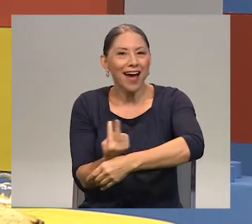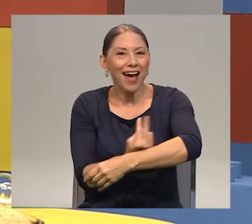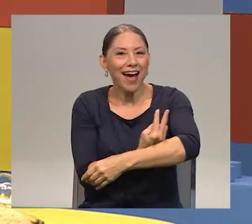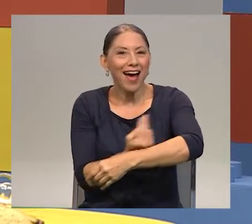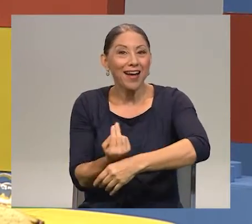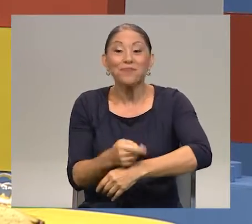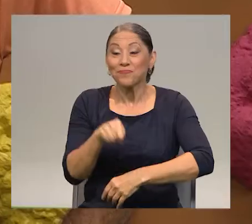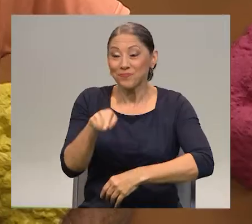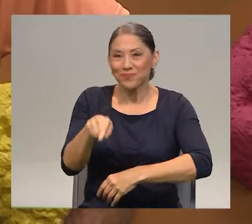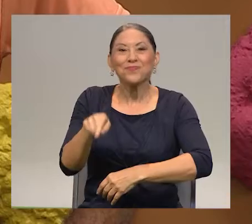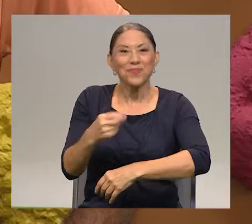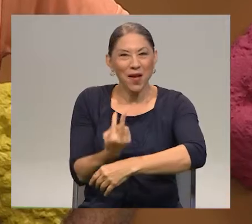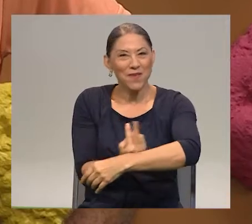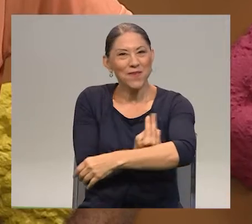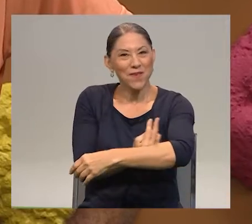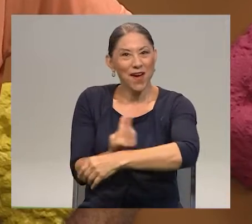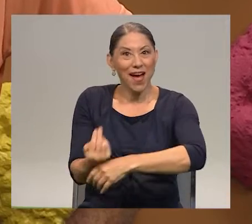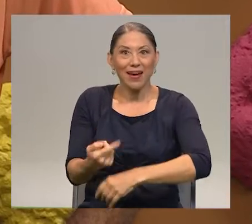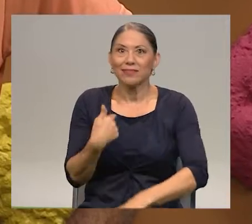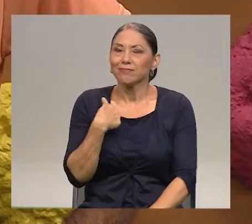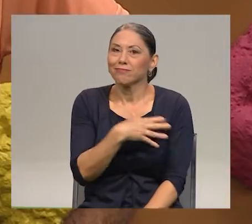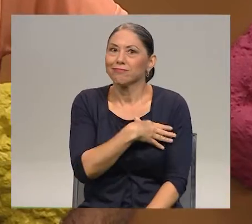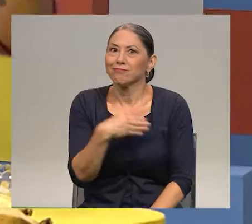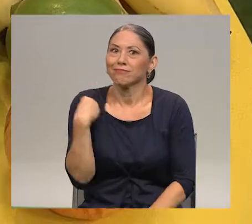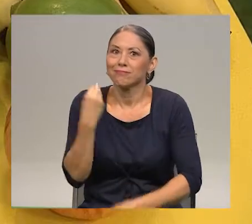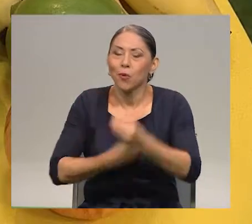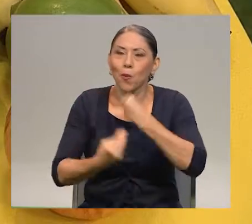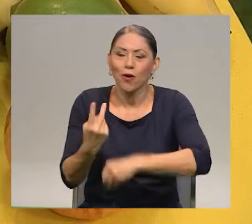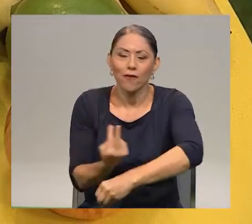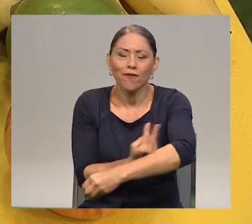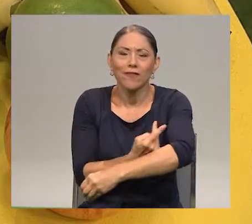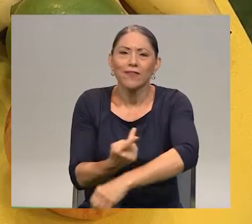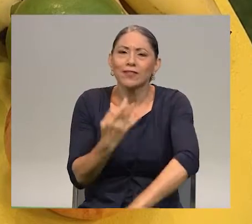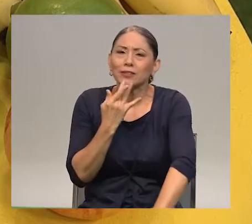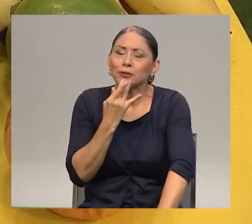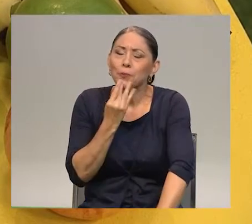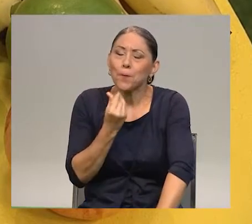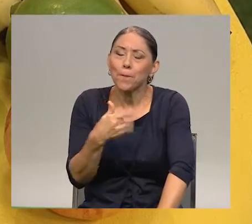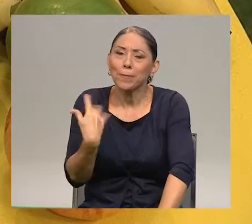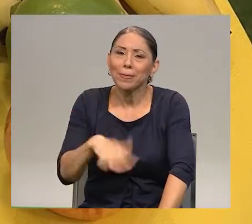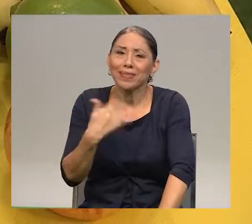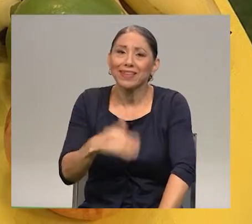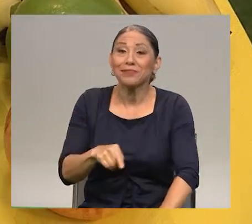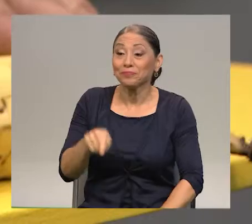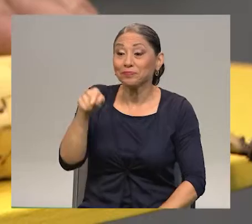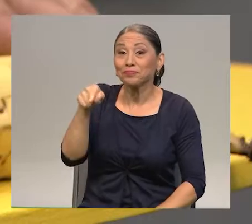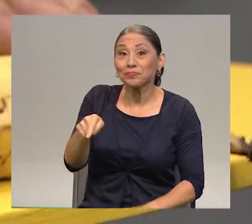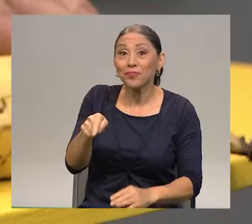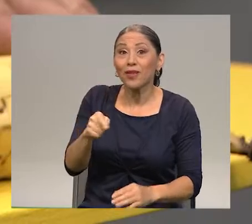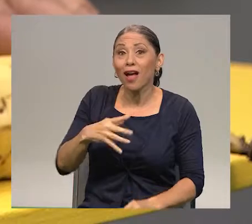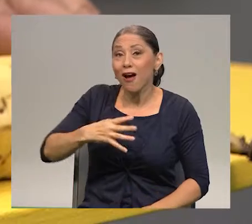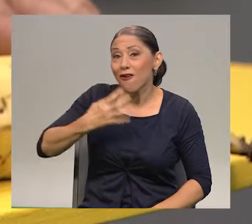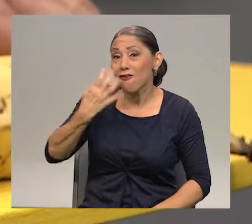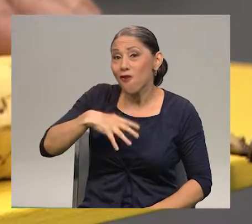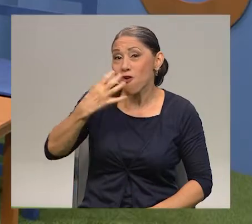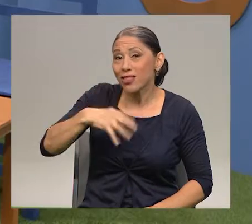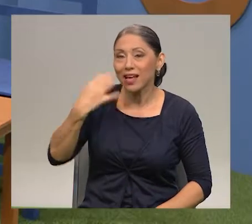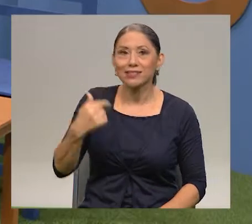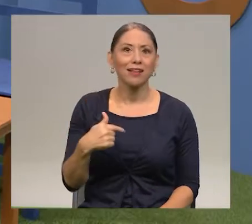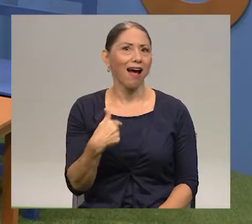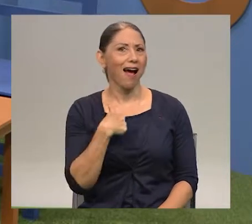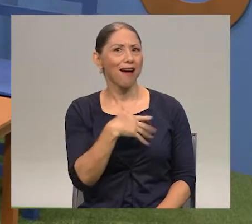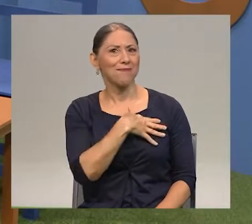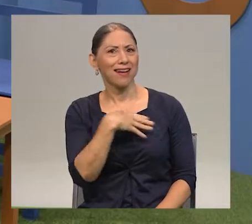like to eat vegetables. They are delicious. And over here we have fruits. I love fruits. What's the name of this?